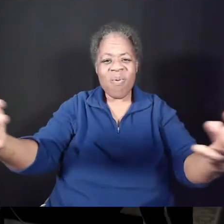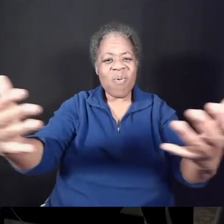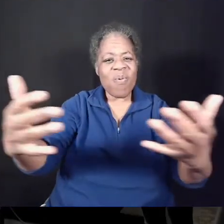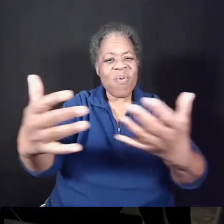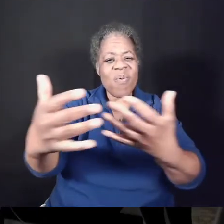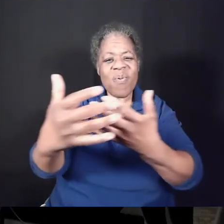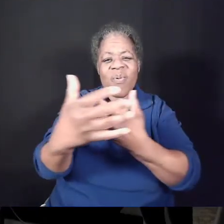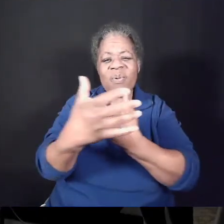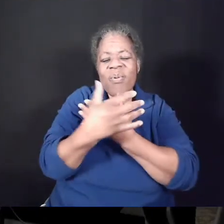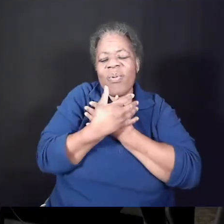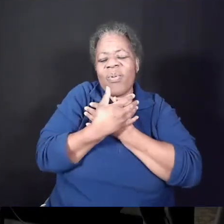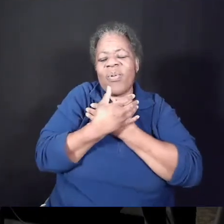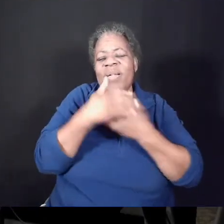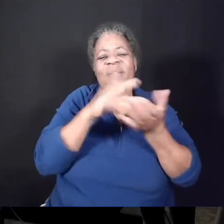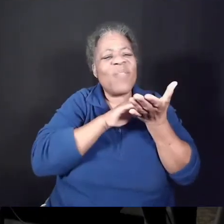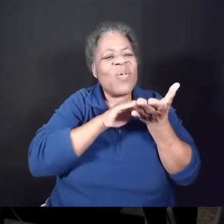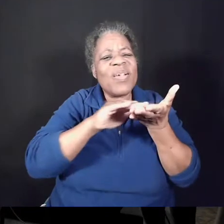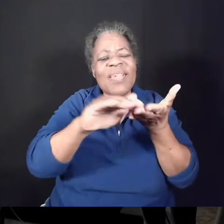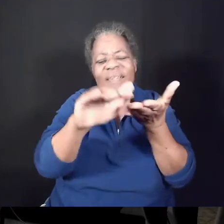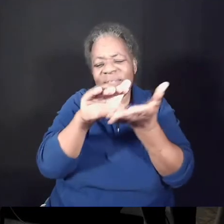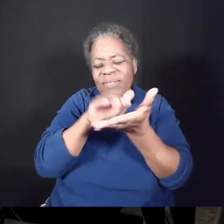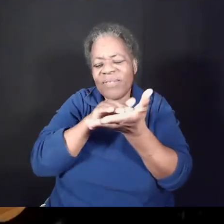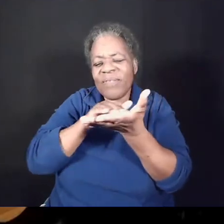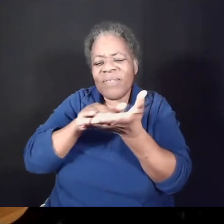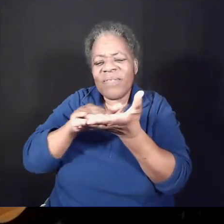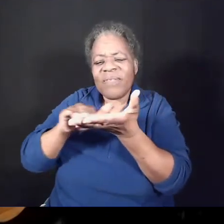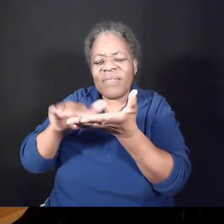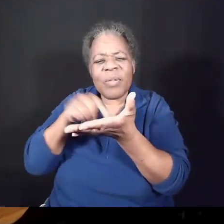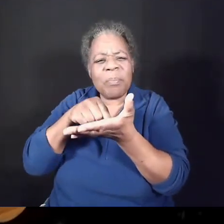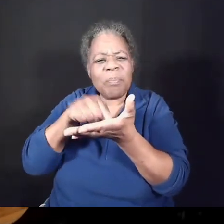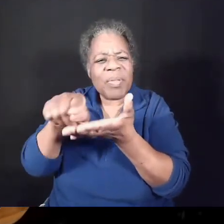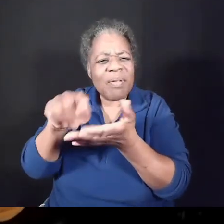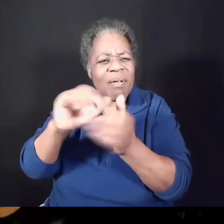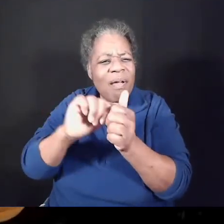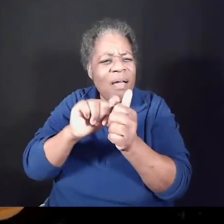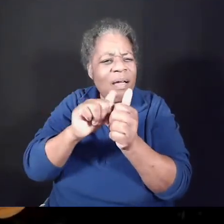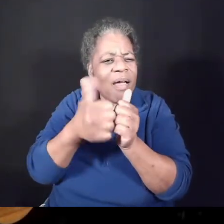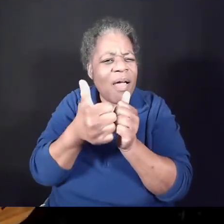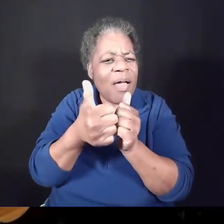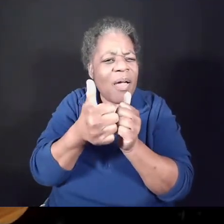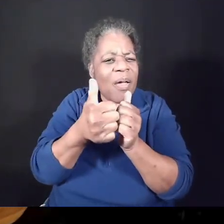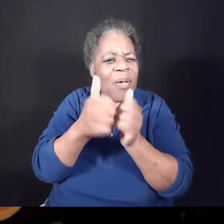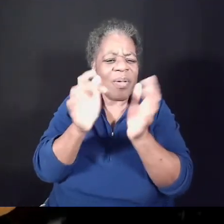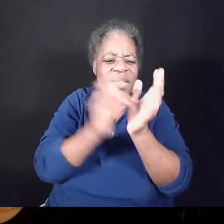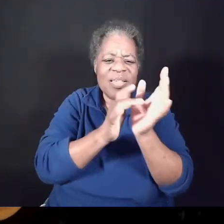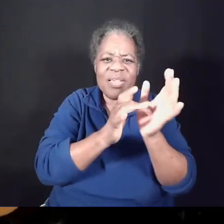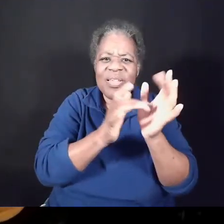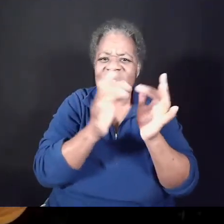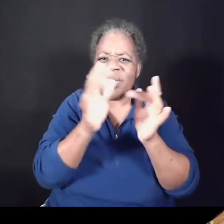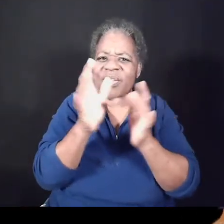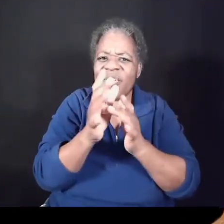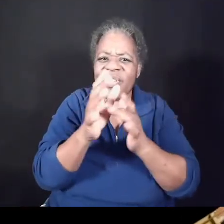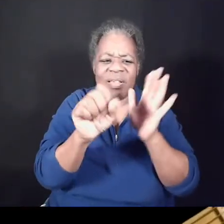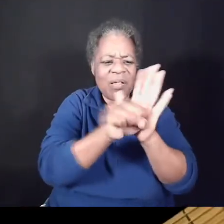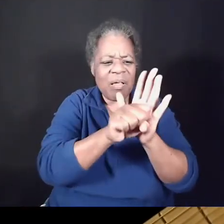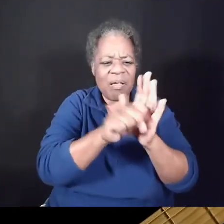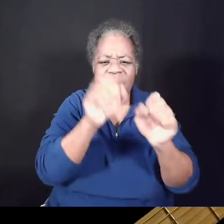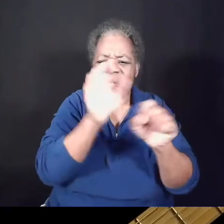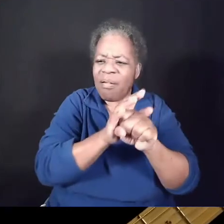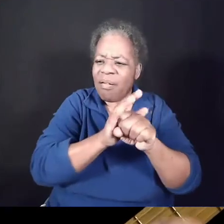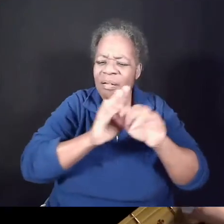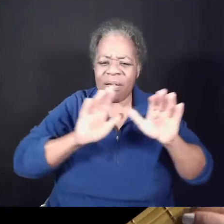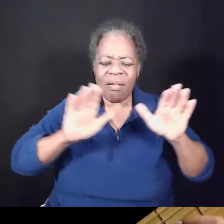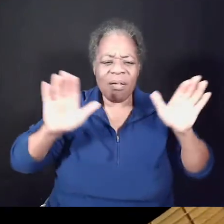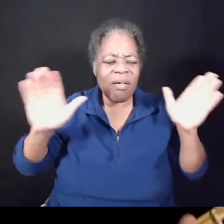was bought with the precious blood of Jesus Christ.